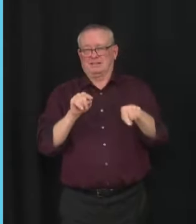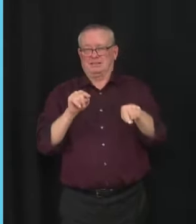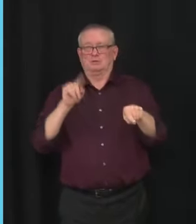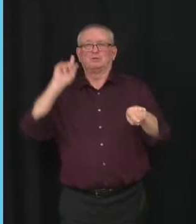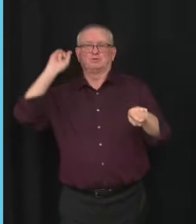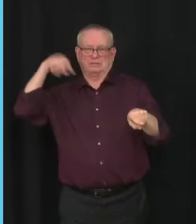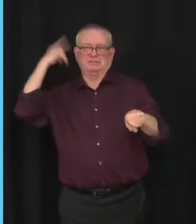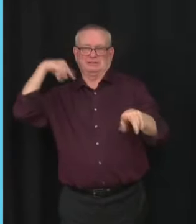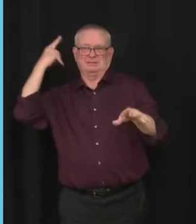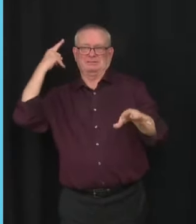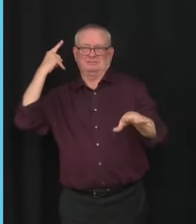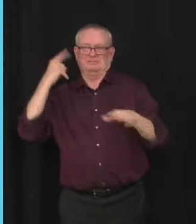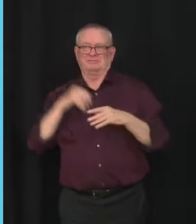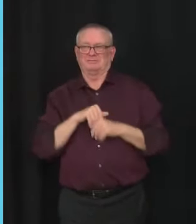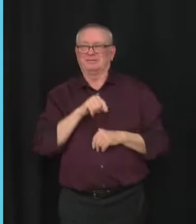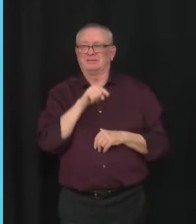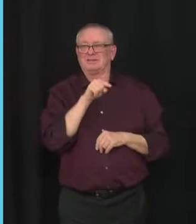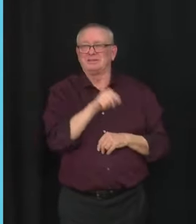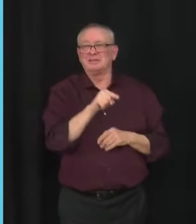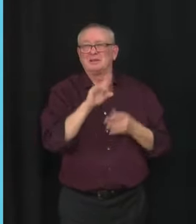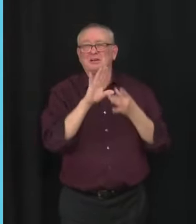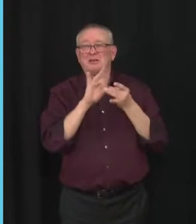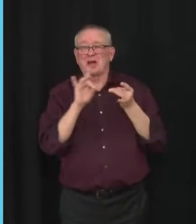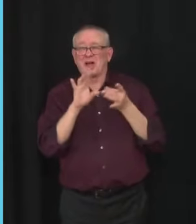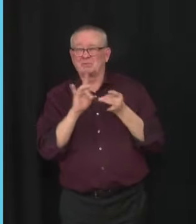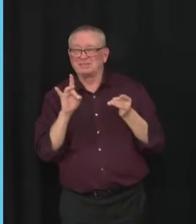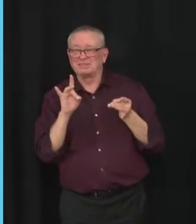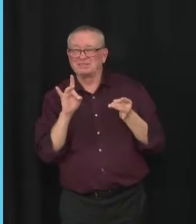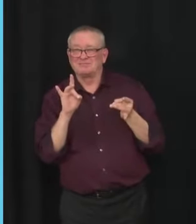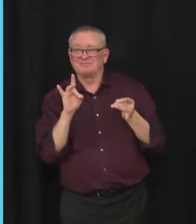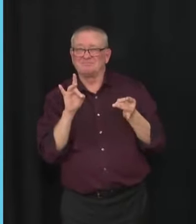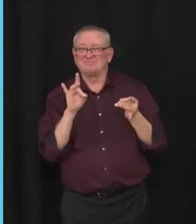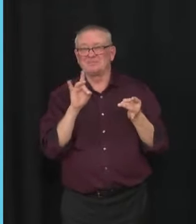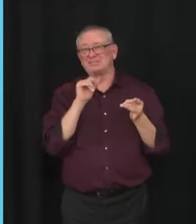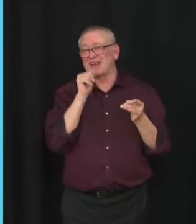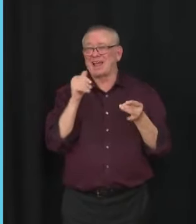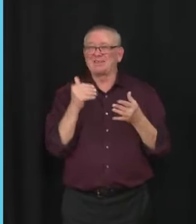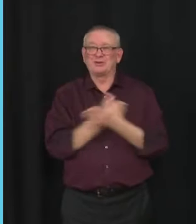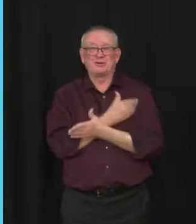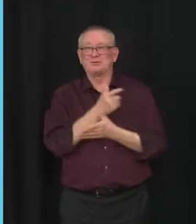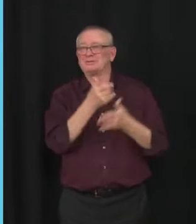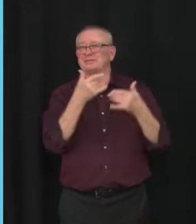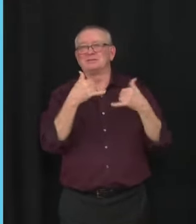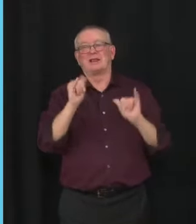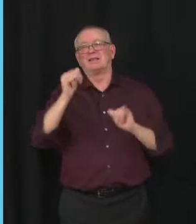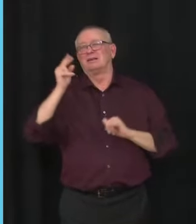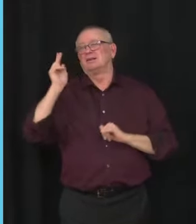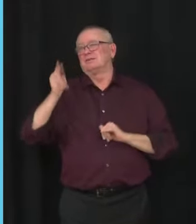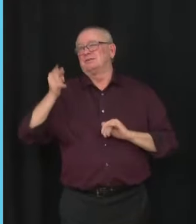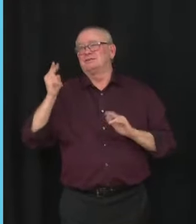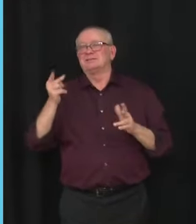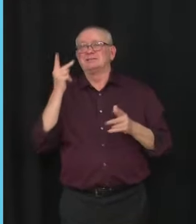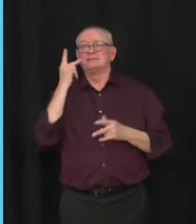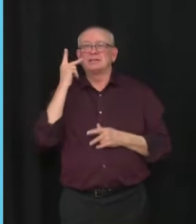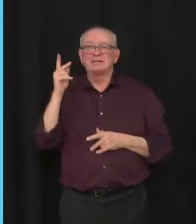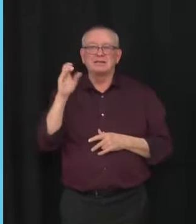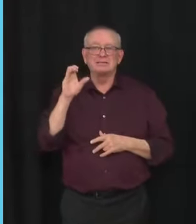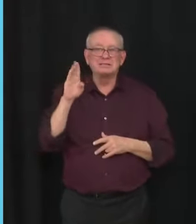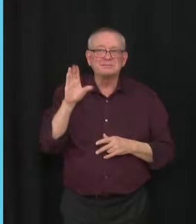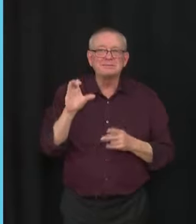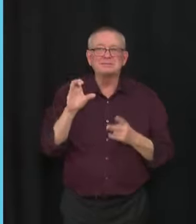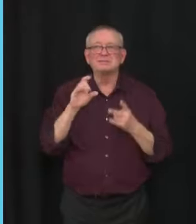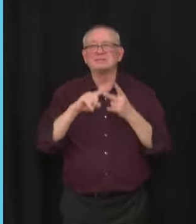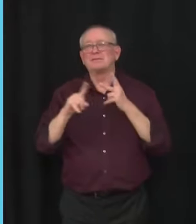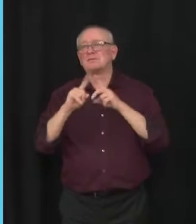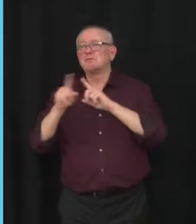anything new on David Suzuki's part. And it is sad to see so many of the Laurentian elites and others, CBC and others, rush to the defence of this guy